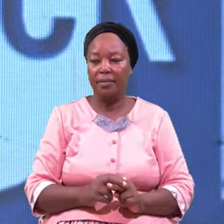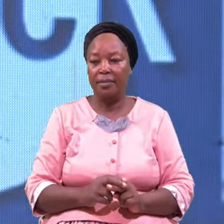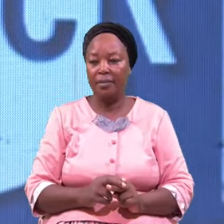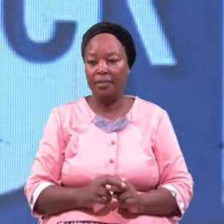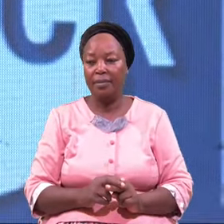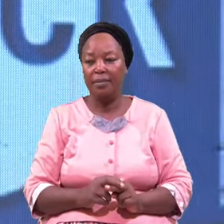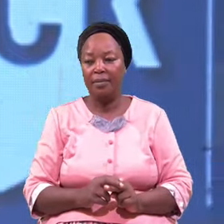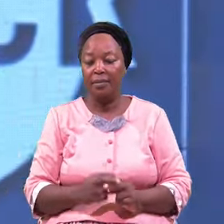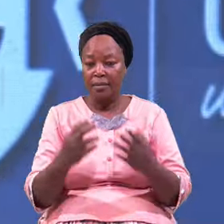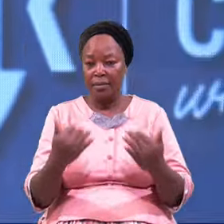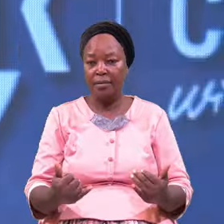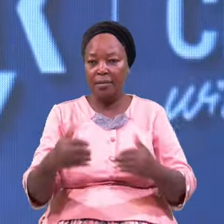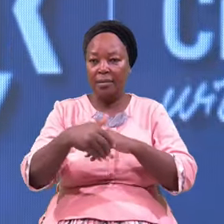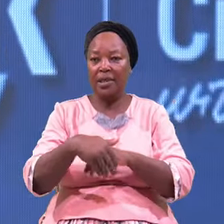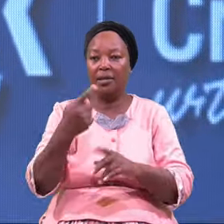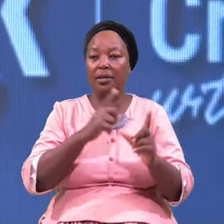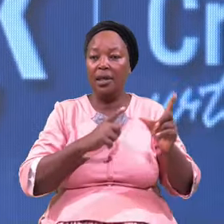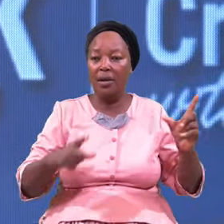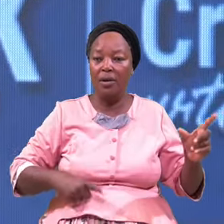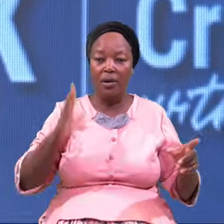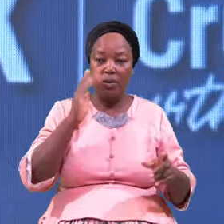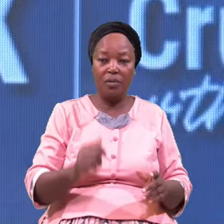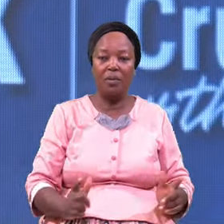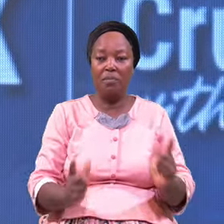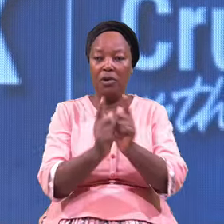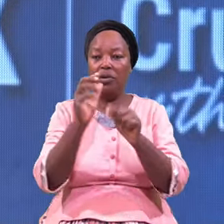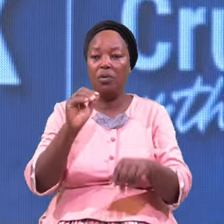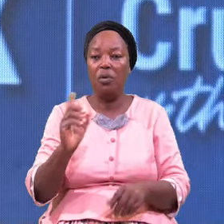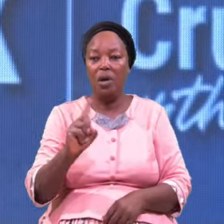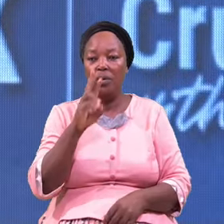Tonight the Lord will meet you where you are